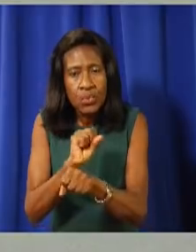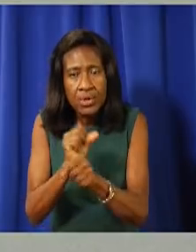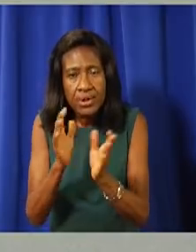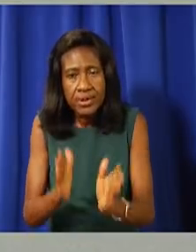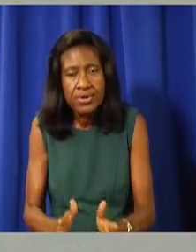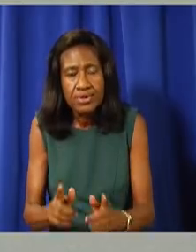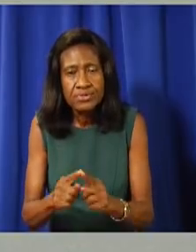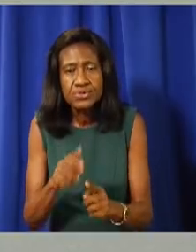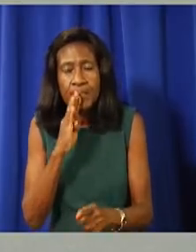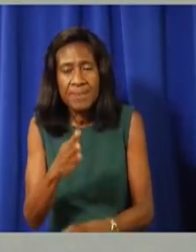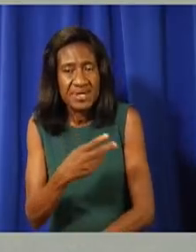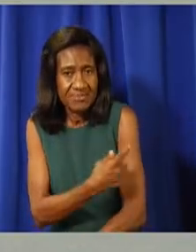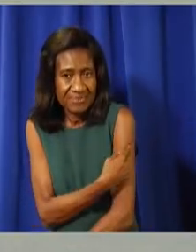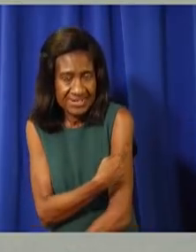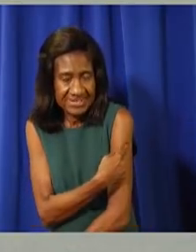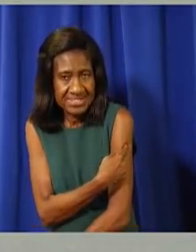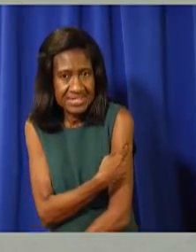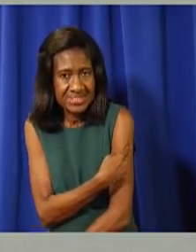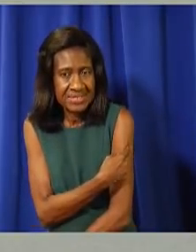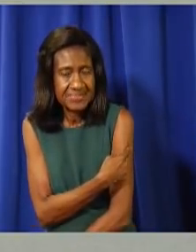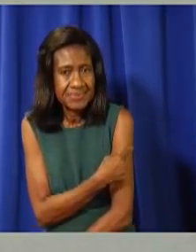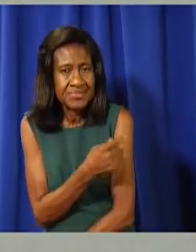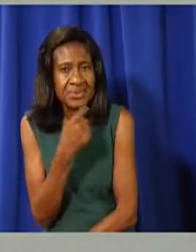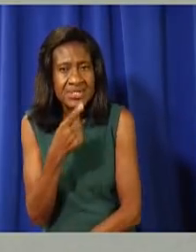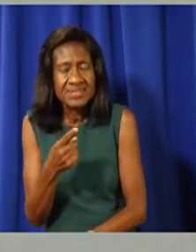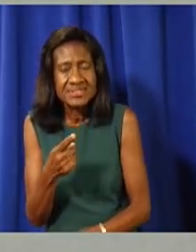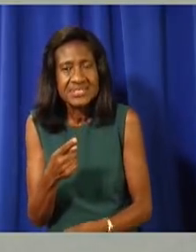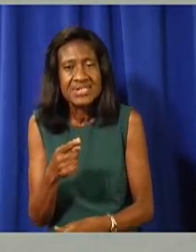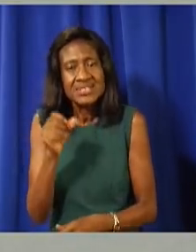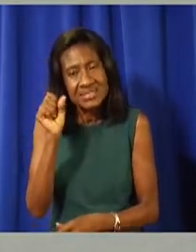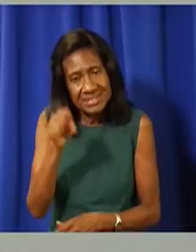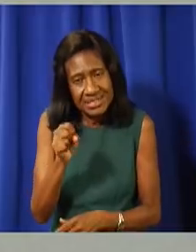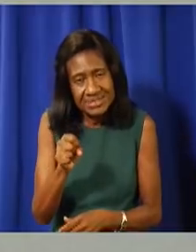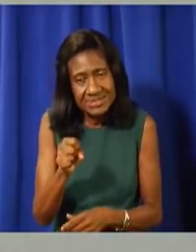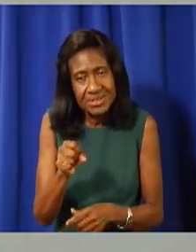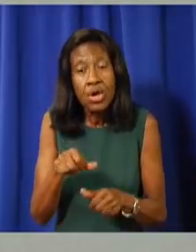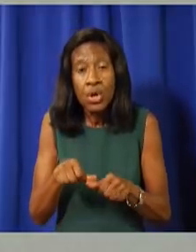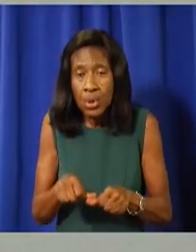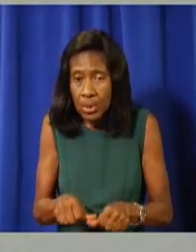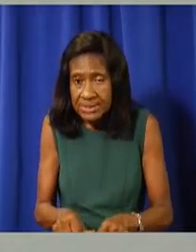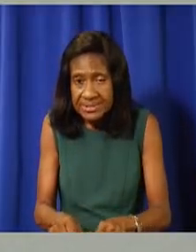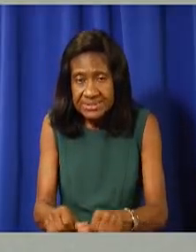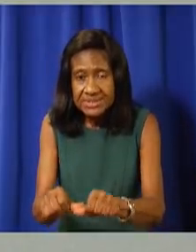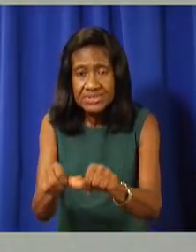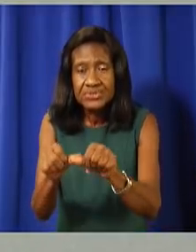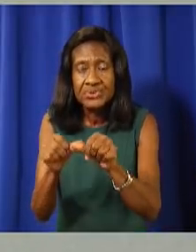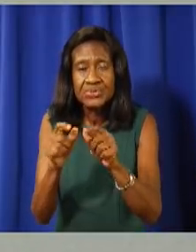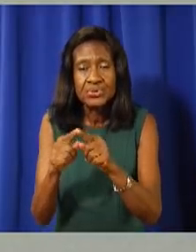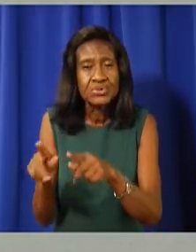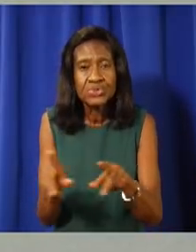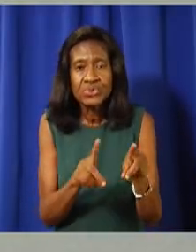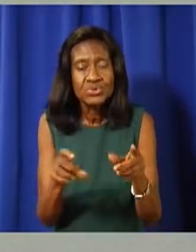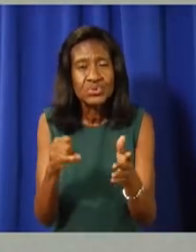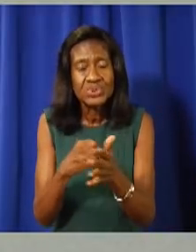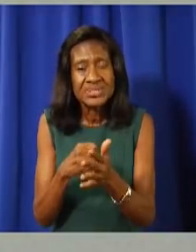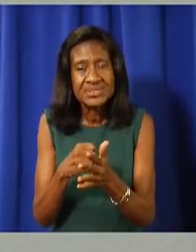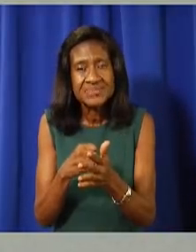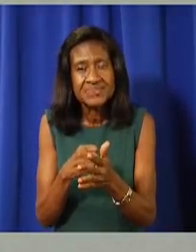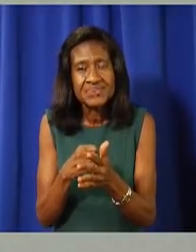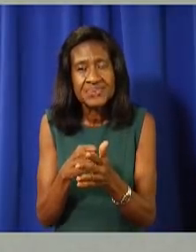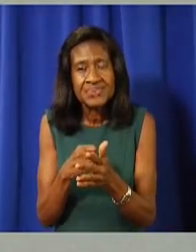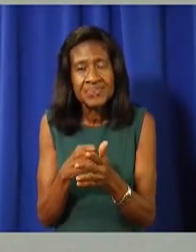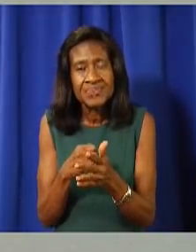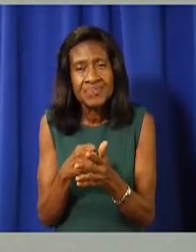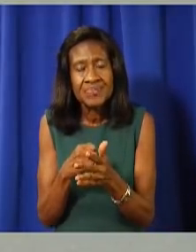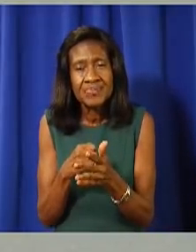Okay, so that, that has, um, that's still ongoing. Um, it, it became a, a slightly more